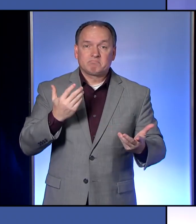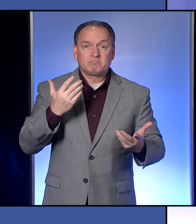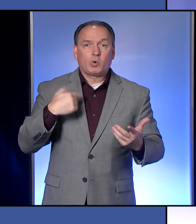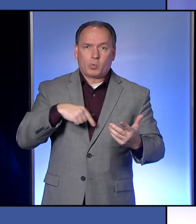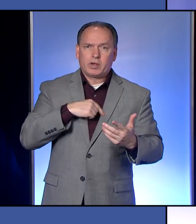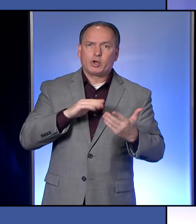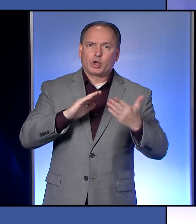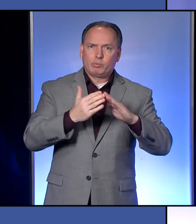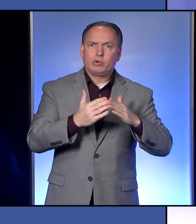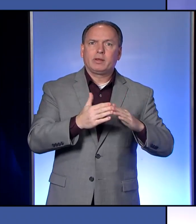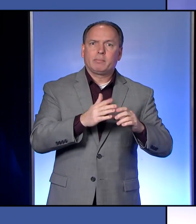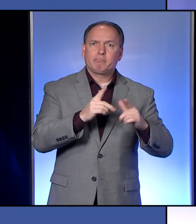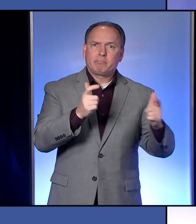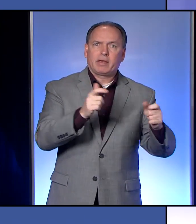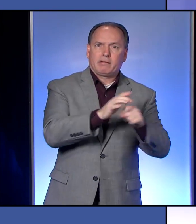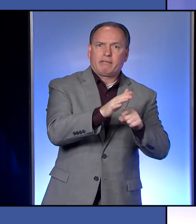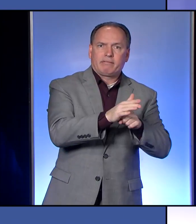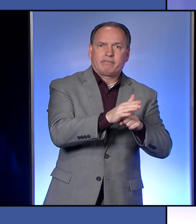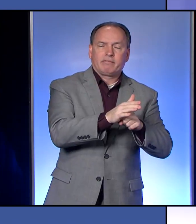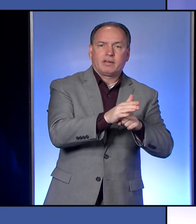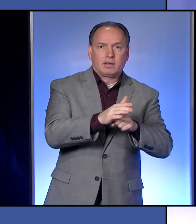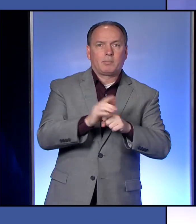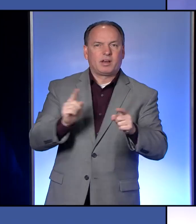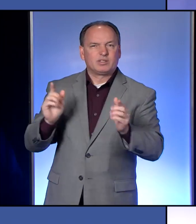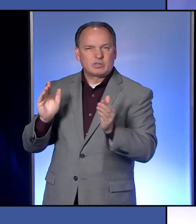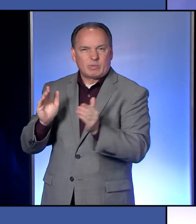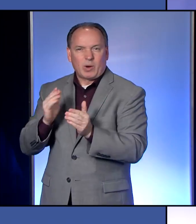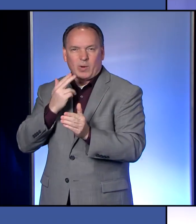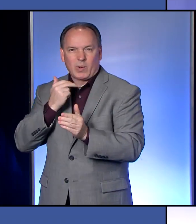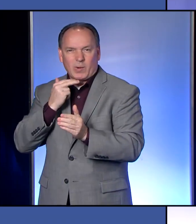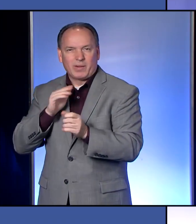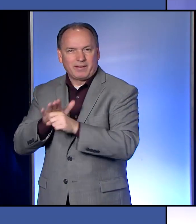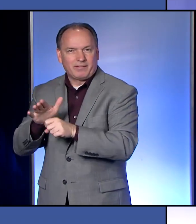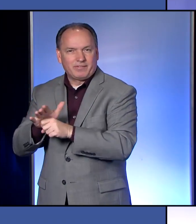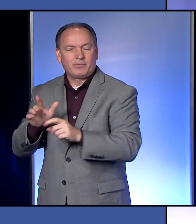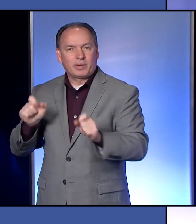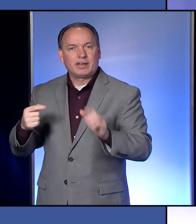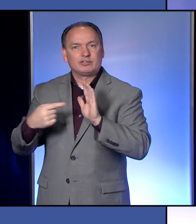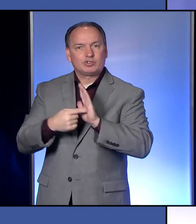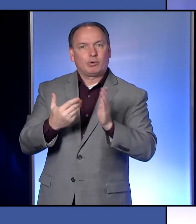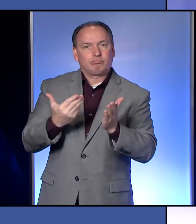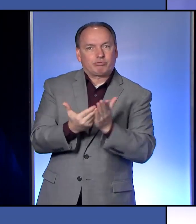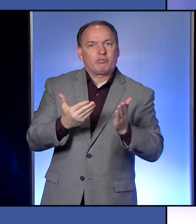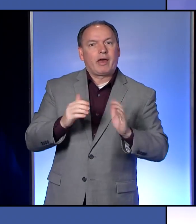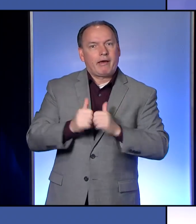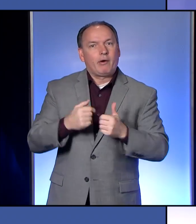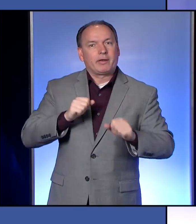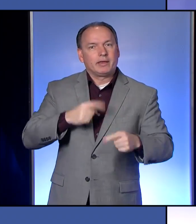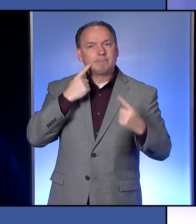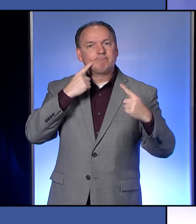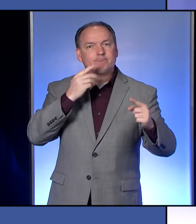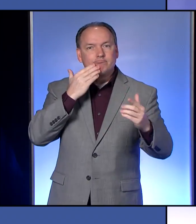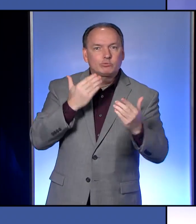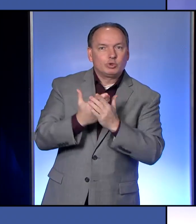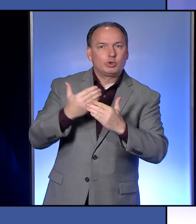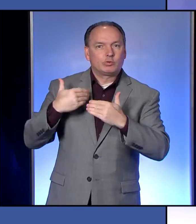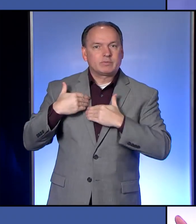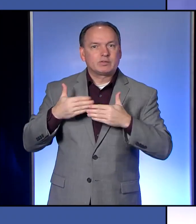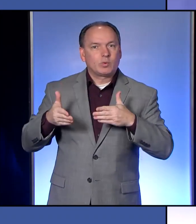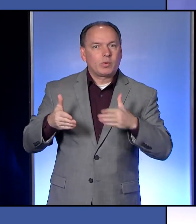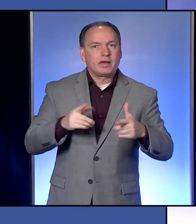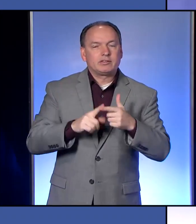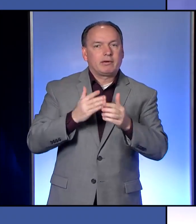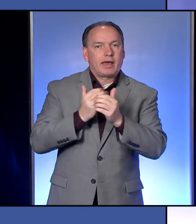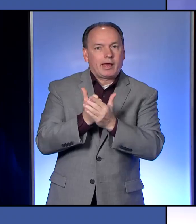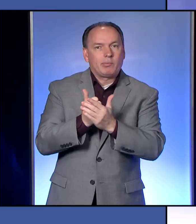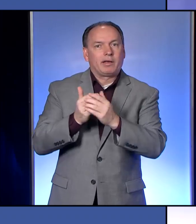that's big enough, yet we're small enough that I think we can show how this can be done in a very responsible way and help to